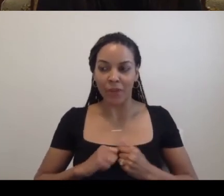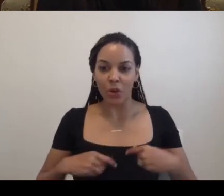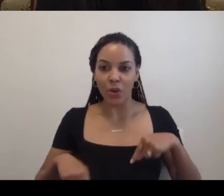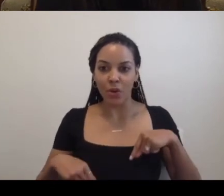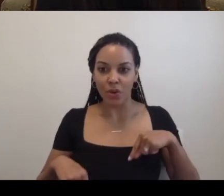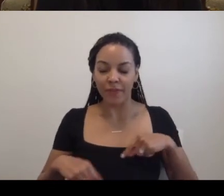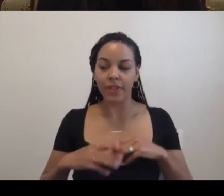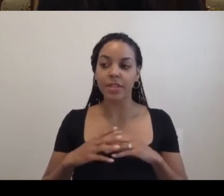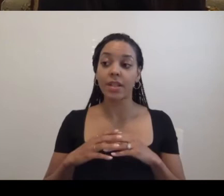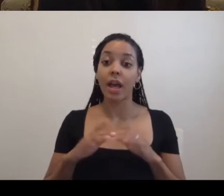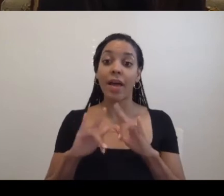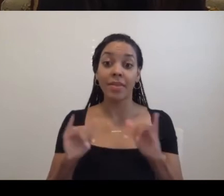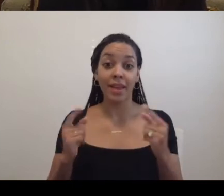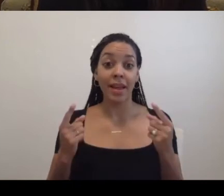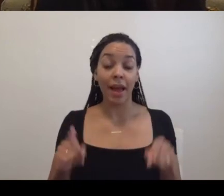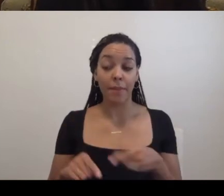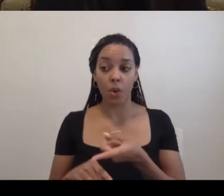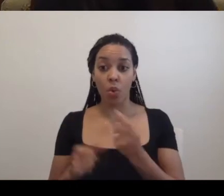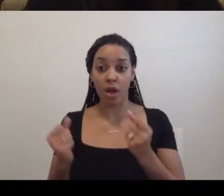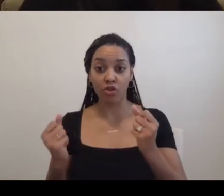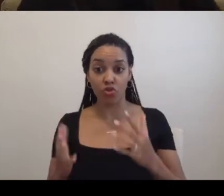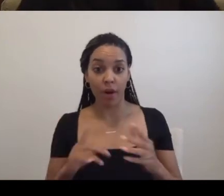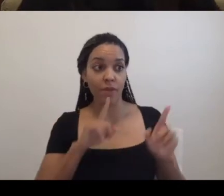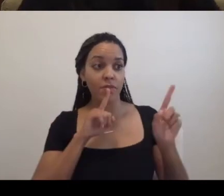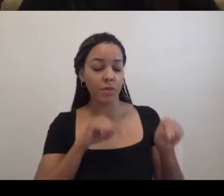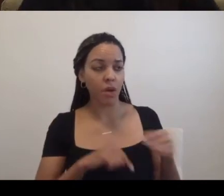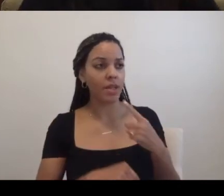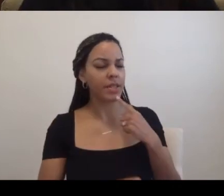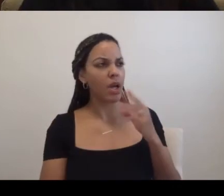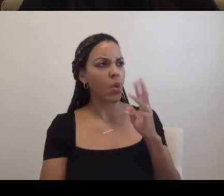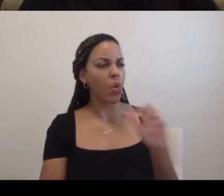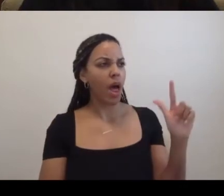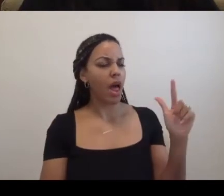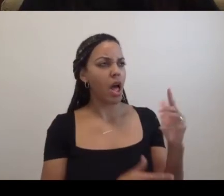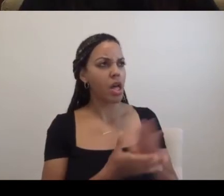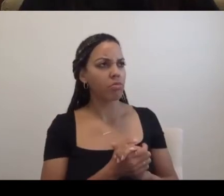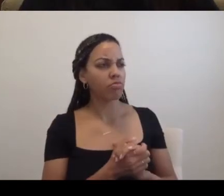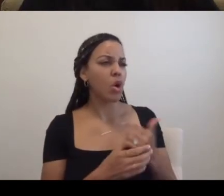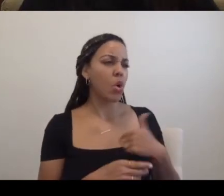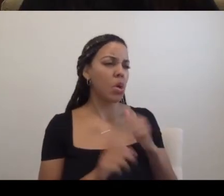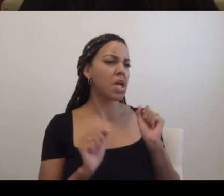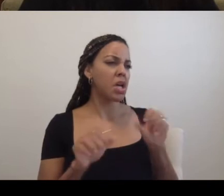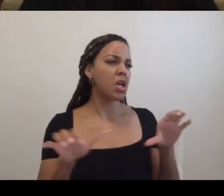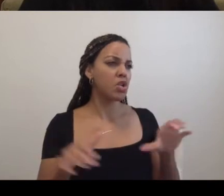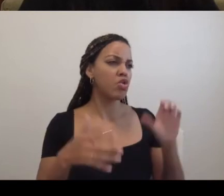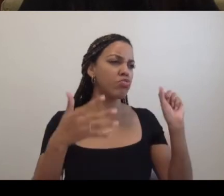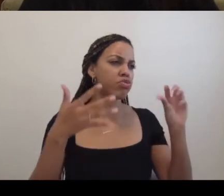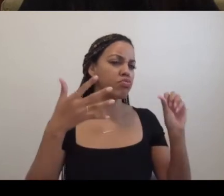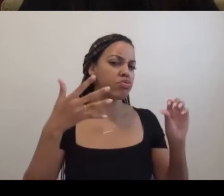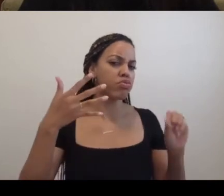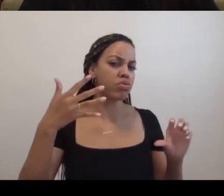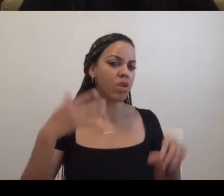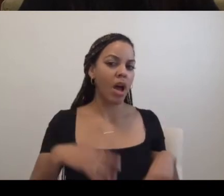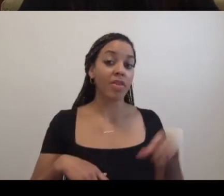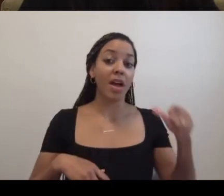And then one of the drivers said, well, we could do this and that and this and that. And the